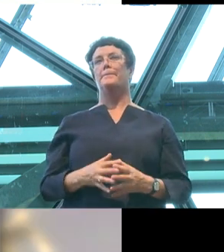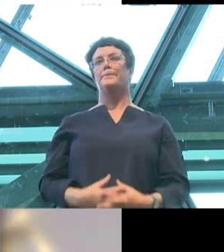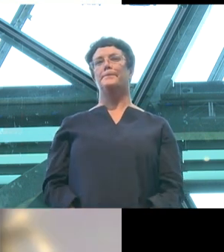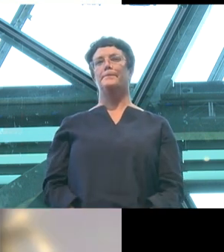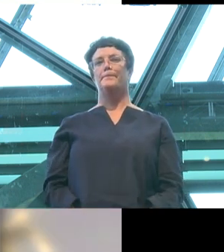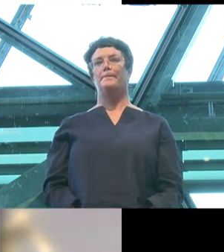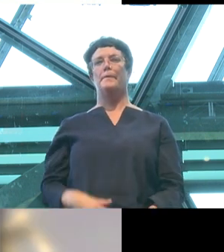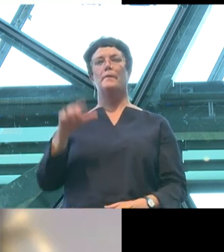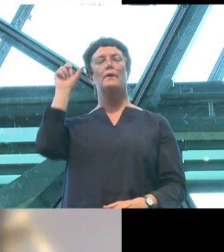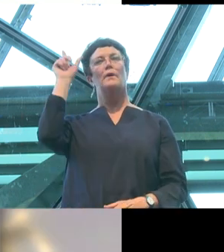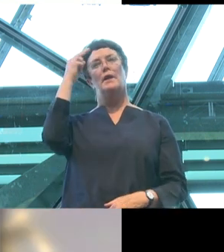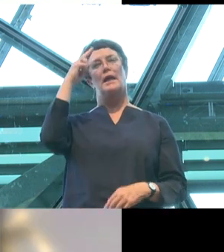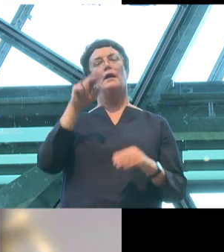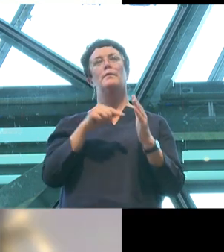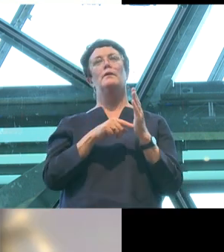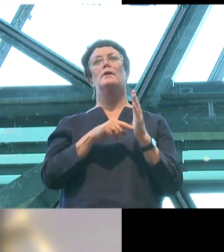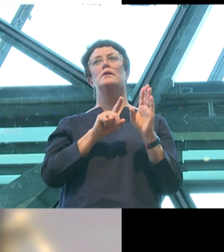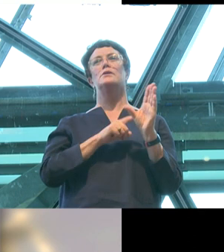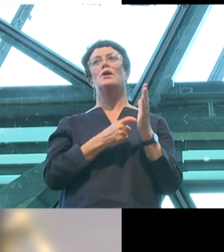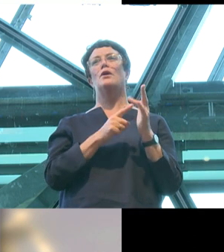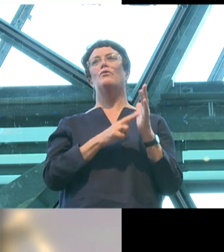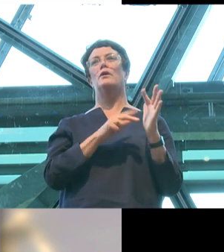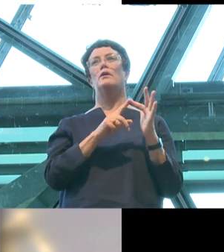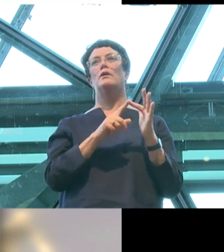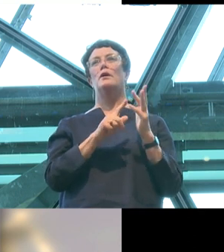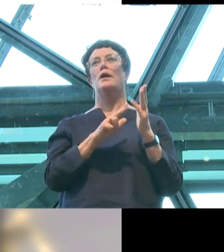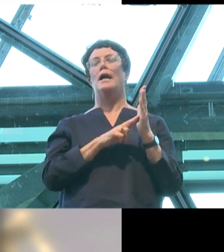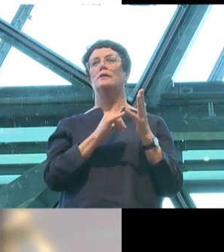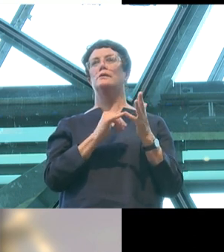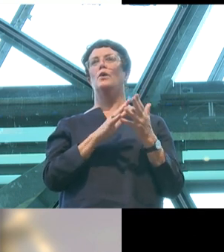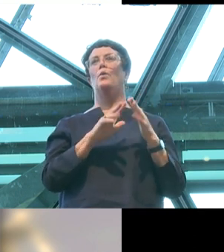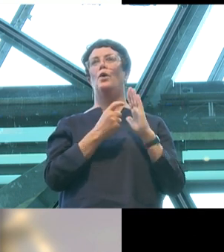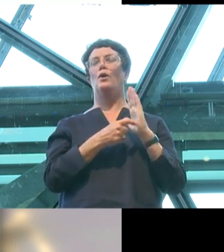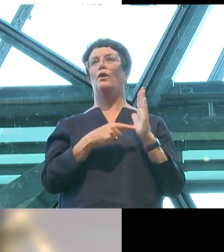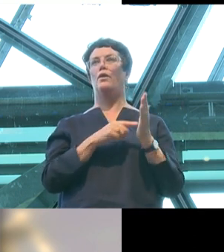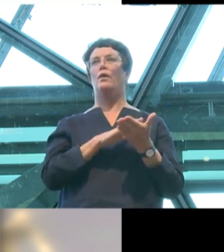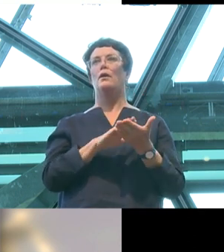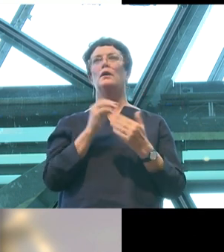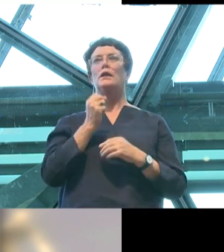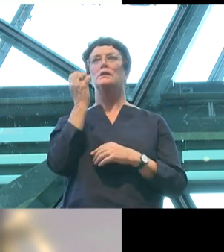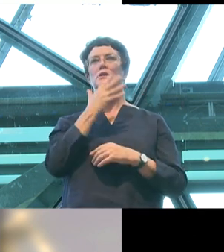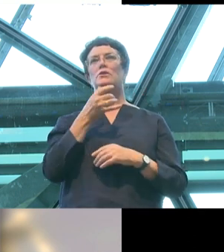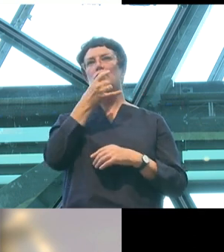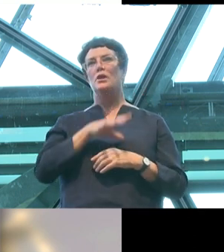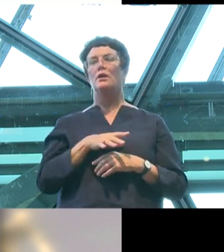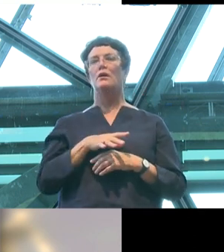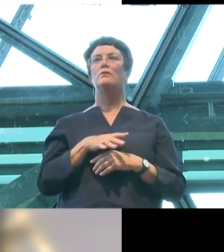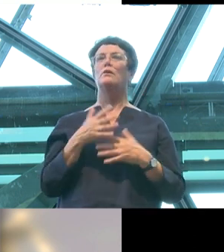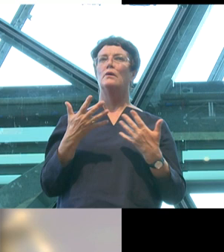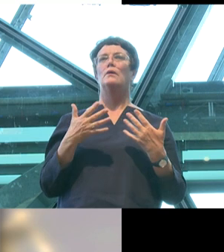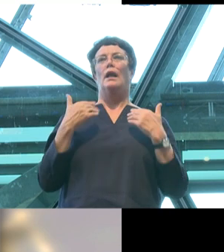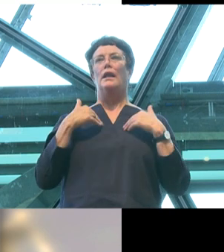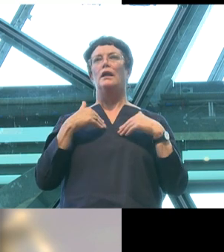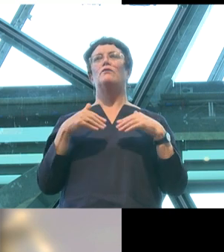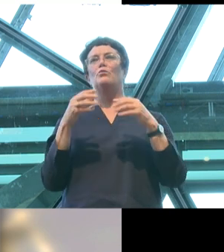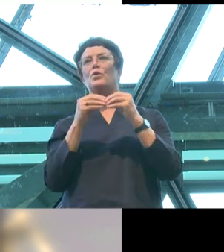This is Tyron Unsworth. He was an Indigenous kid who lived in Brisbane. Fair-skinned, freckly, curly-haired kid,